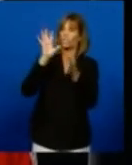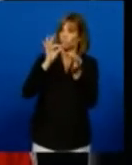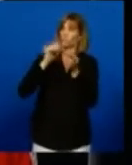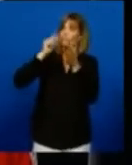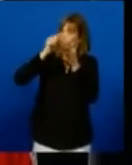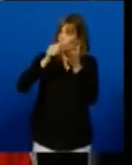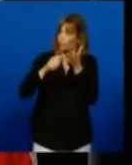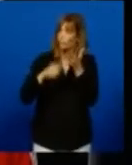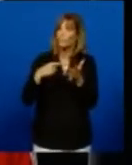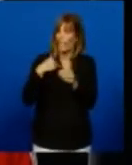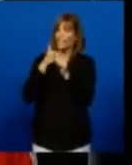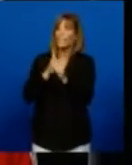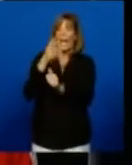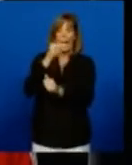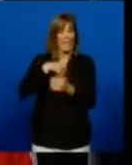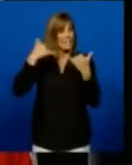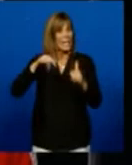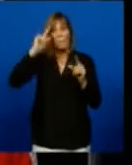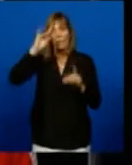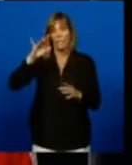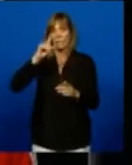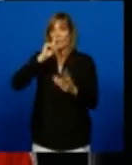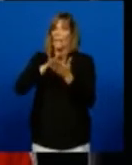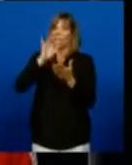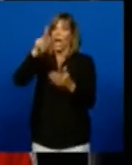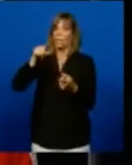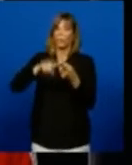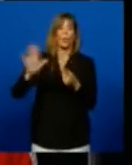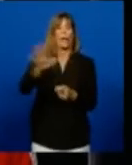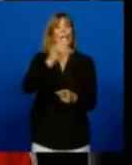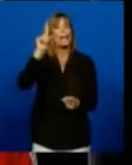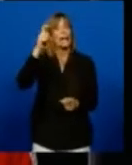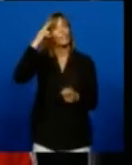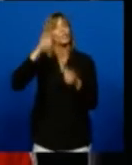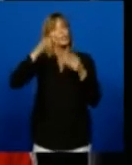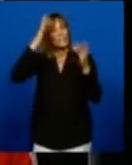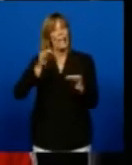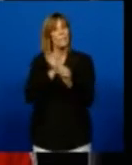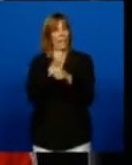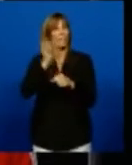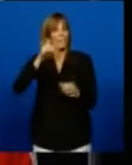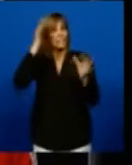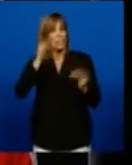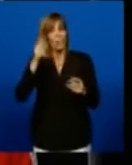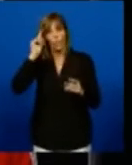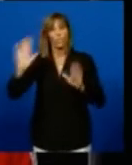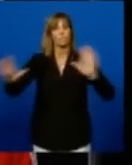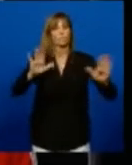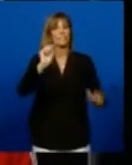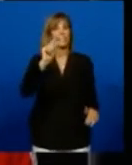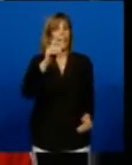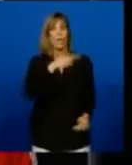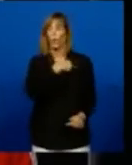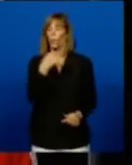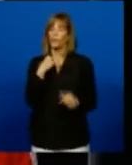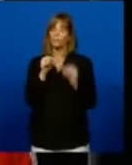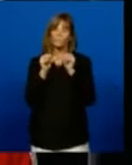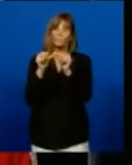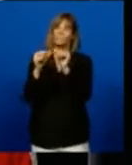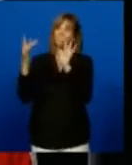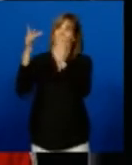basis. So I still believe it's up to the governors in the various states to make those decisions. We're in constant contact. I spoke to the